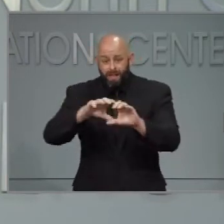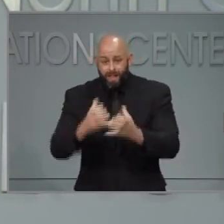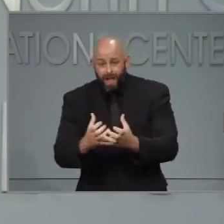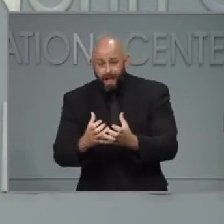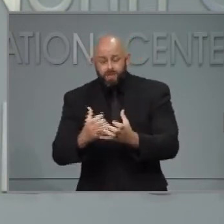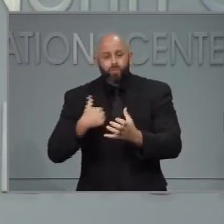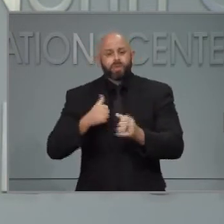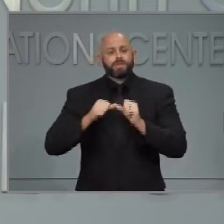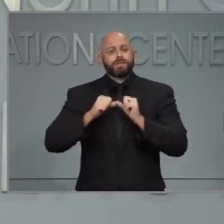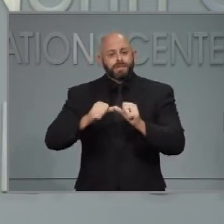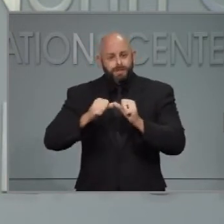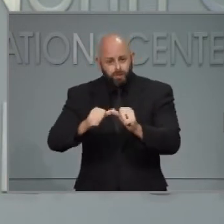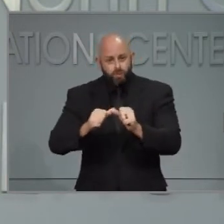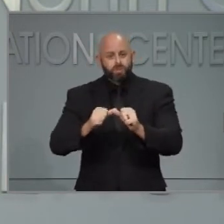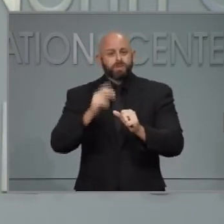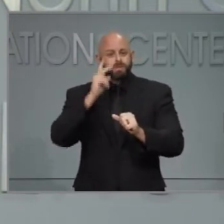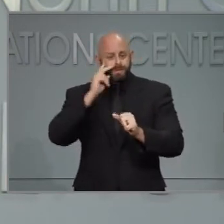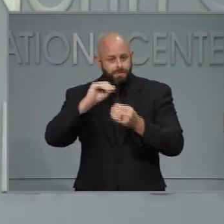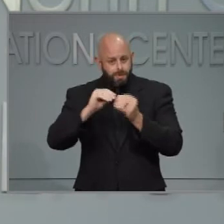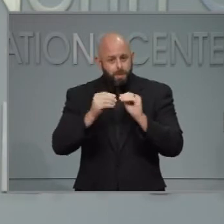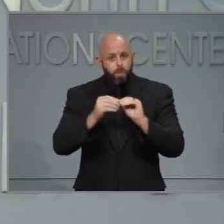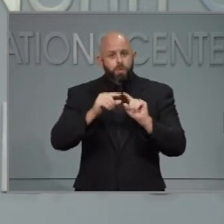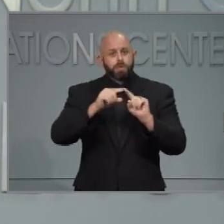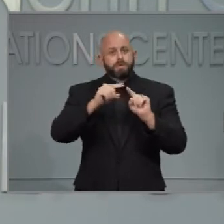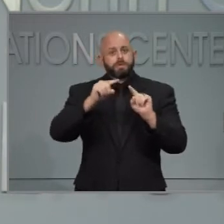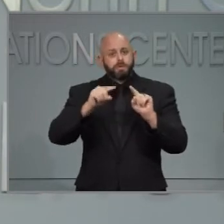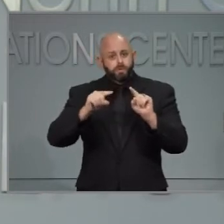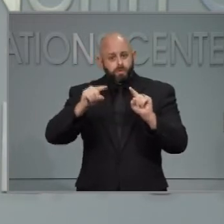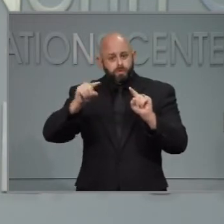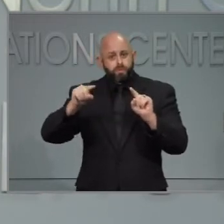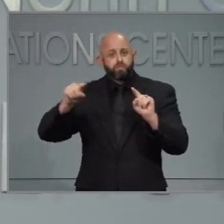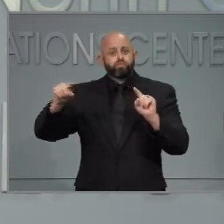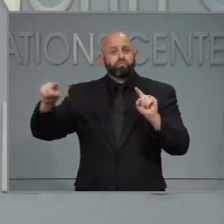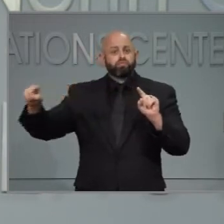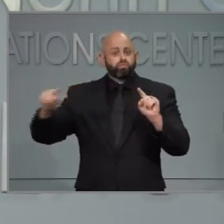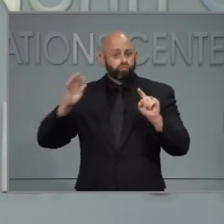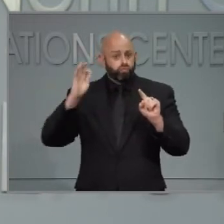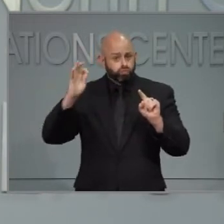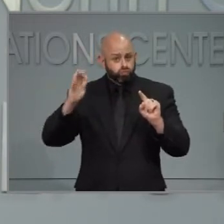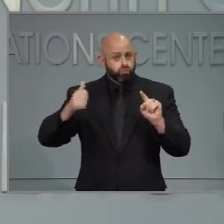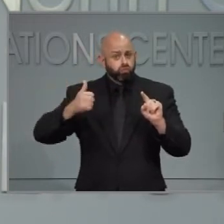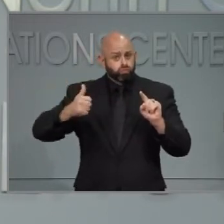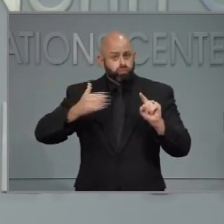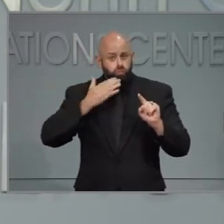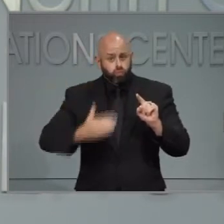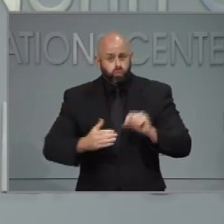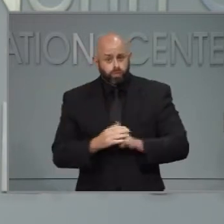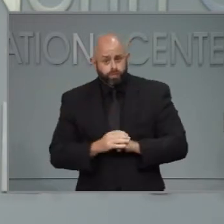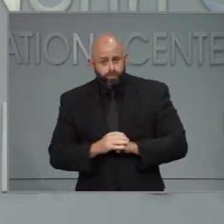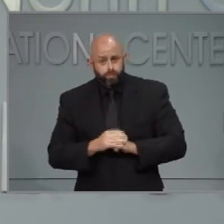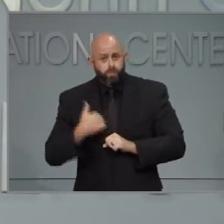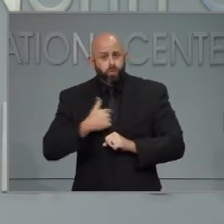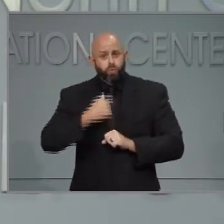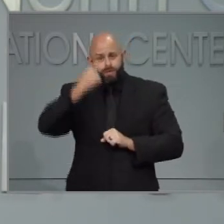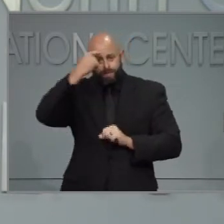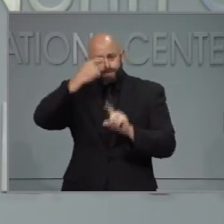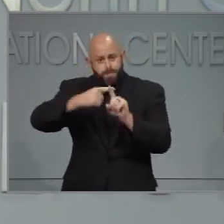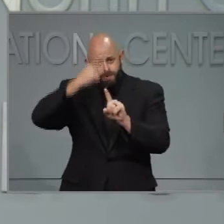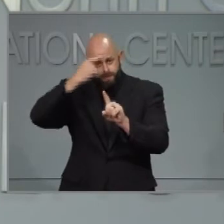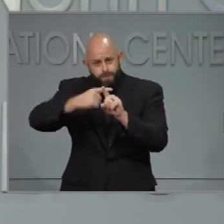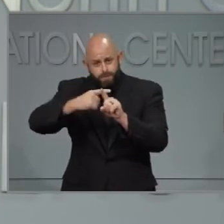continued to see our statewide numbers stabilized. We're encouraged, but cautious.